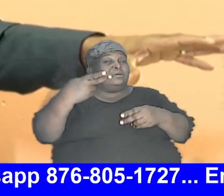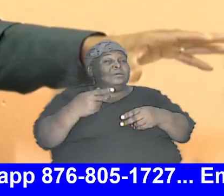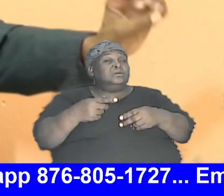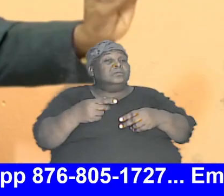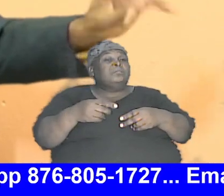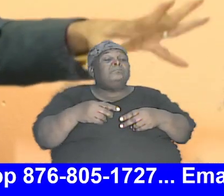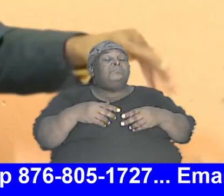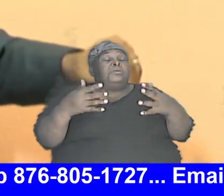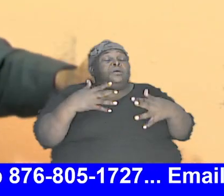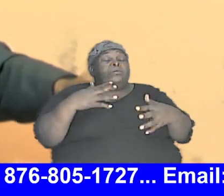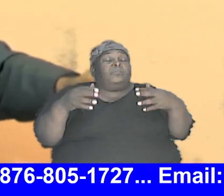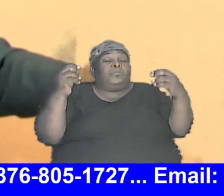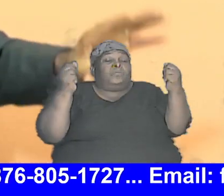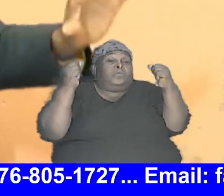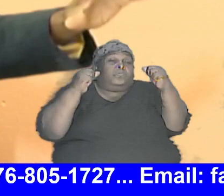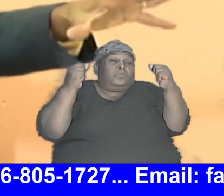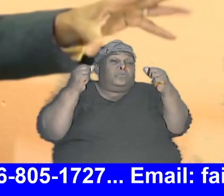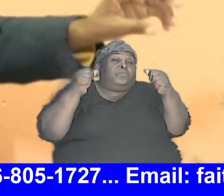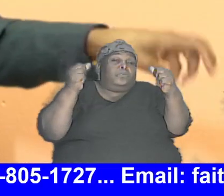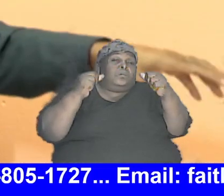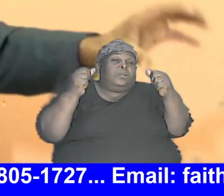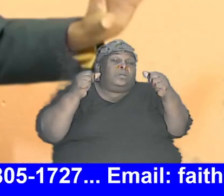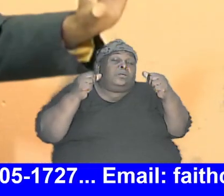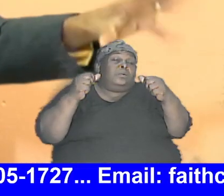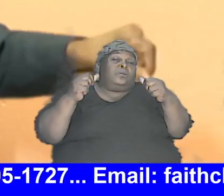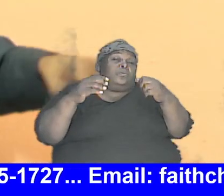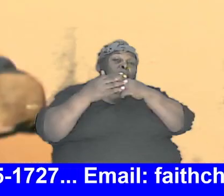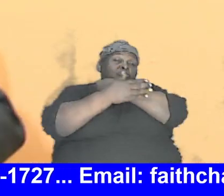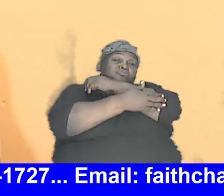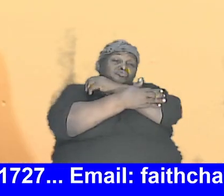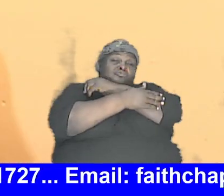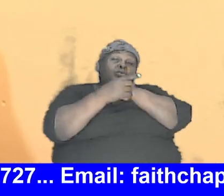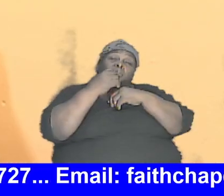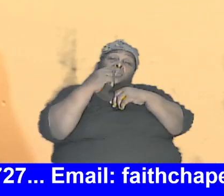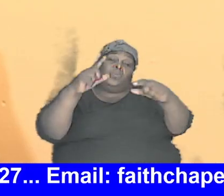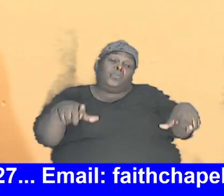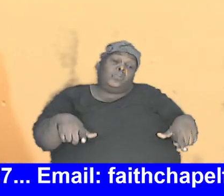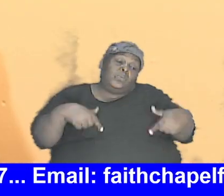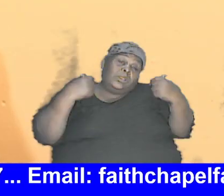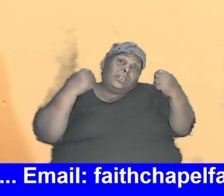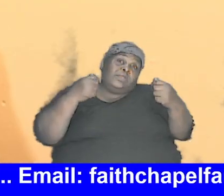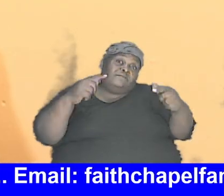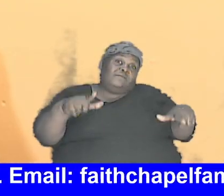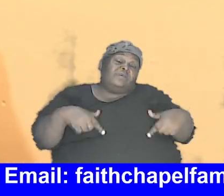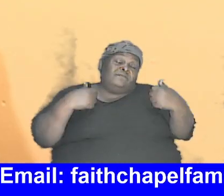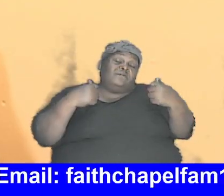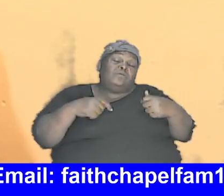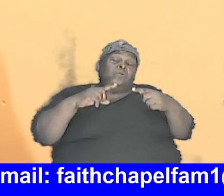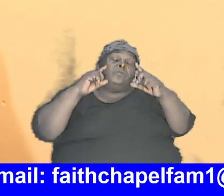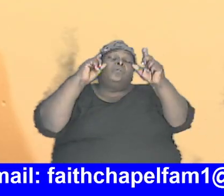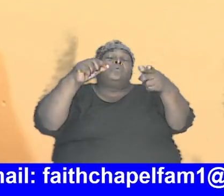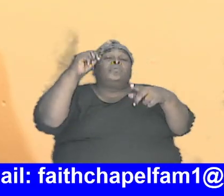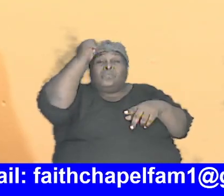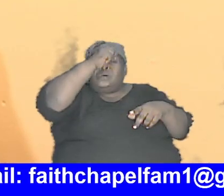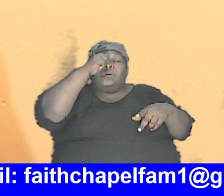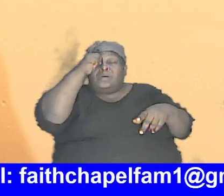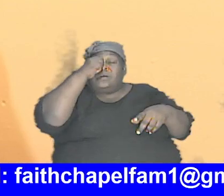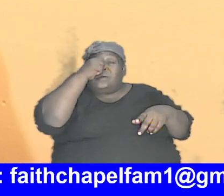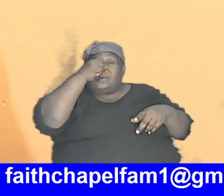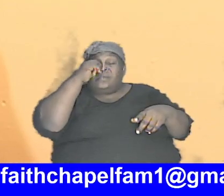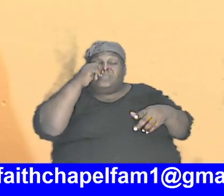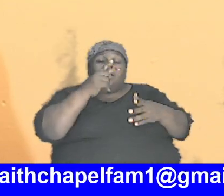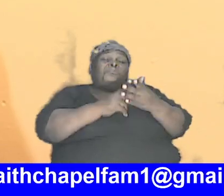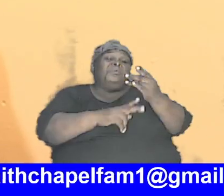in the cold areas they went to the cold areas and who died died and who lived lived another set if they went to Africa that part of Africa was